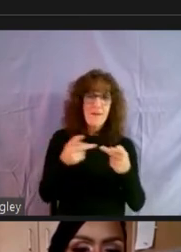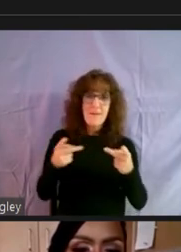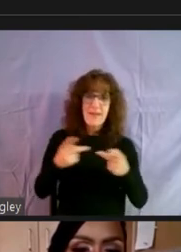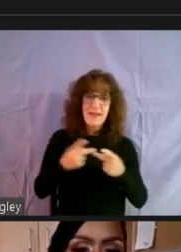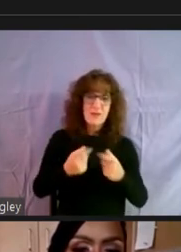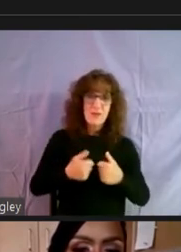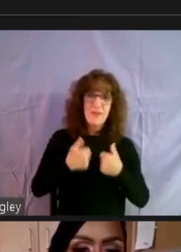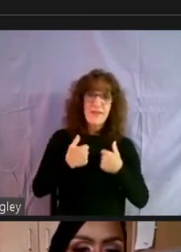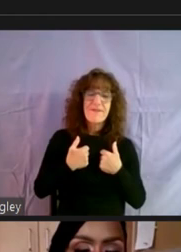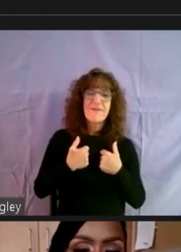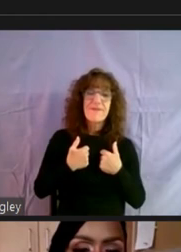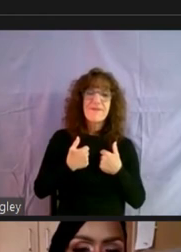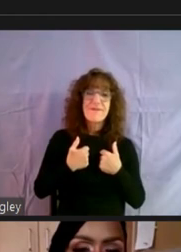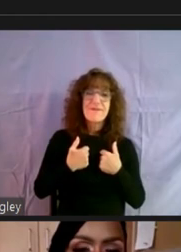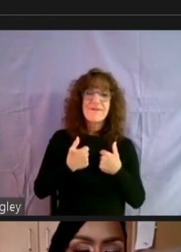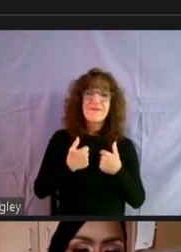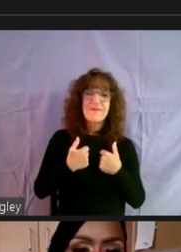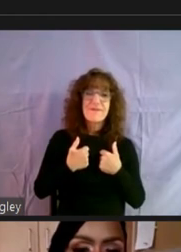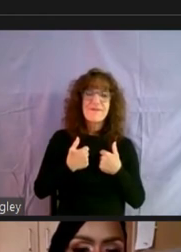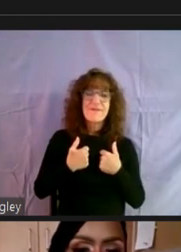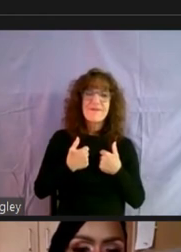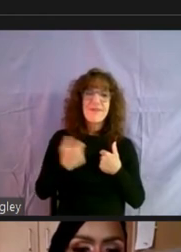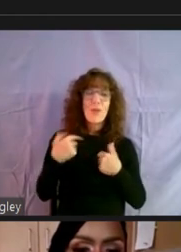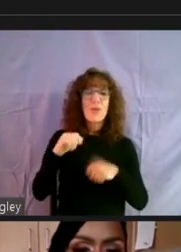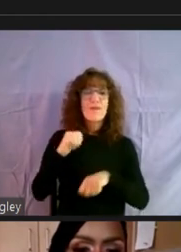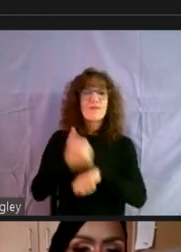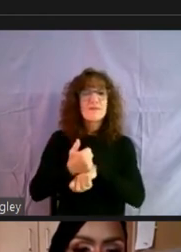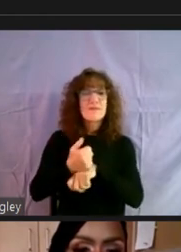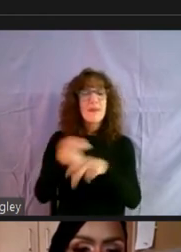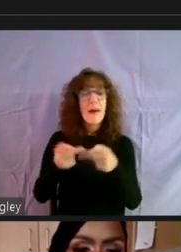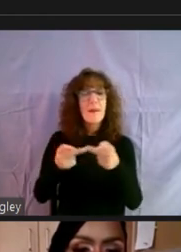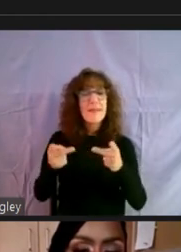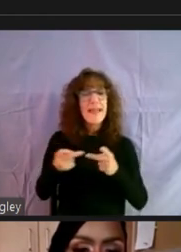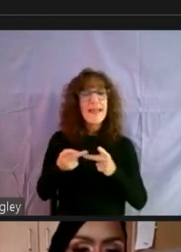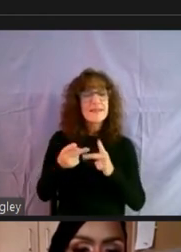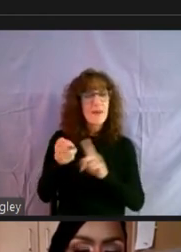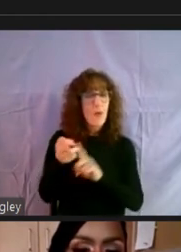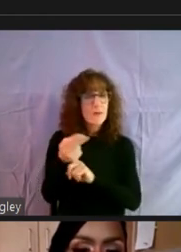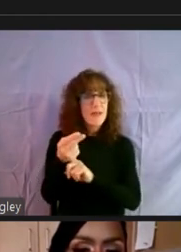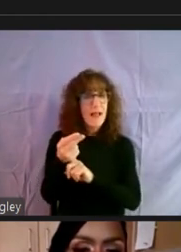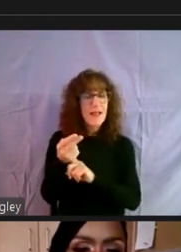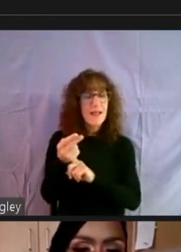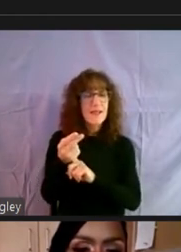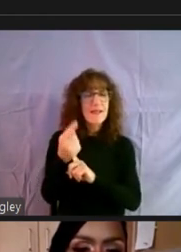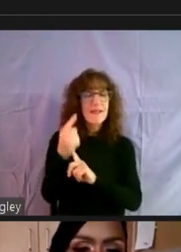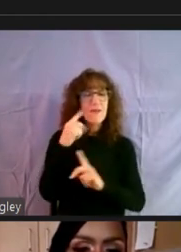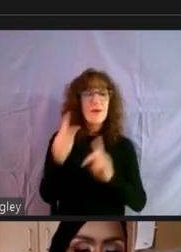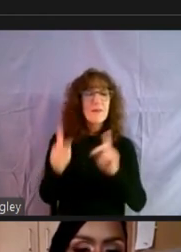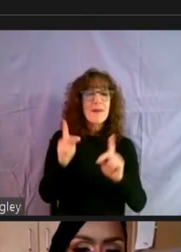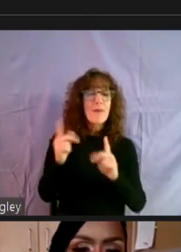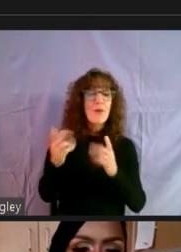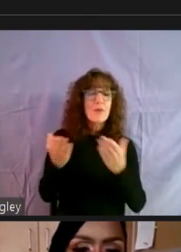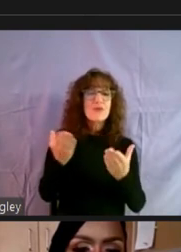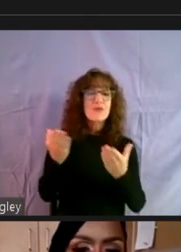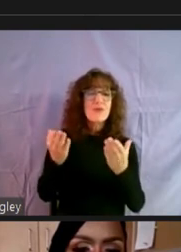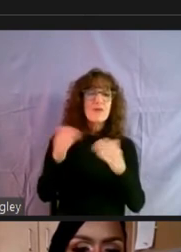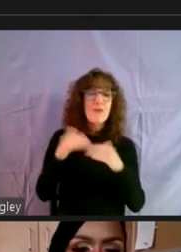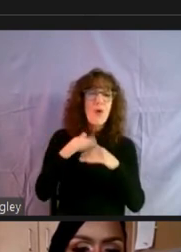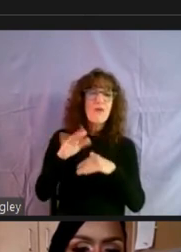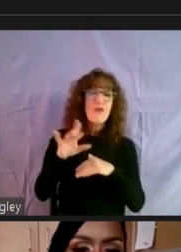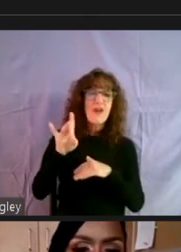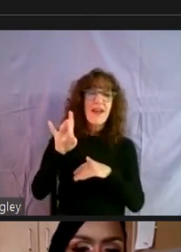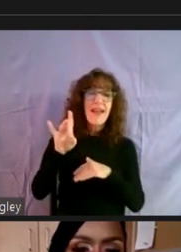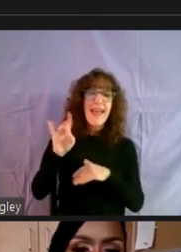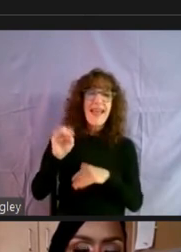in. Um, so we've created that place to shelter in, um, for, for persons. We served over 80